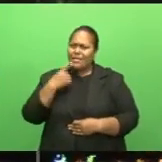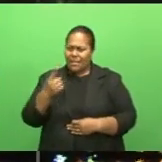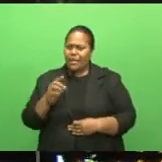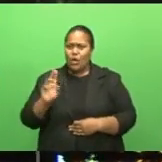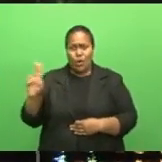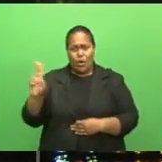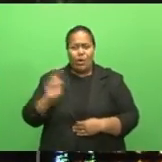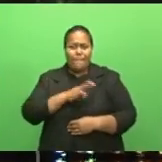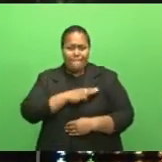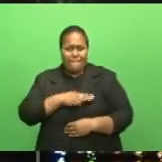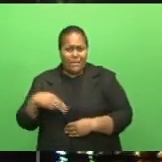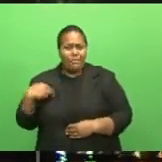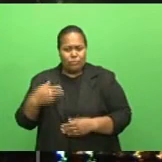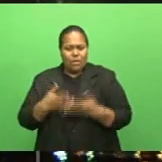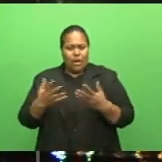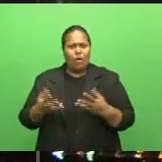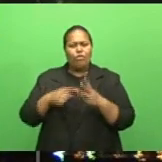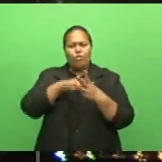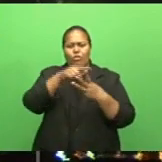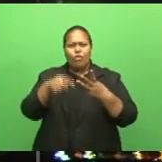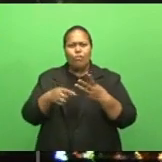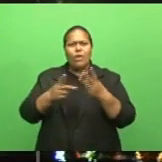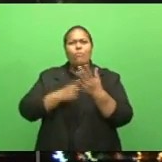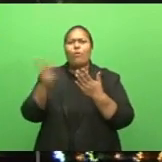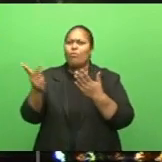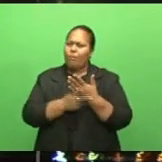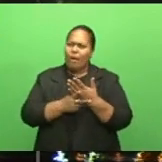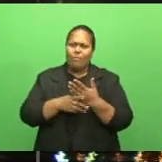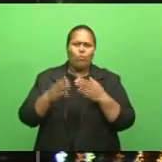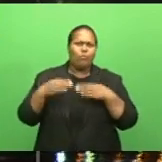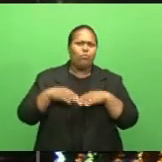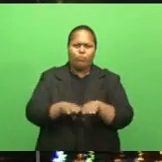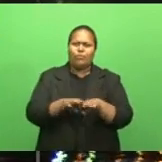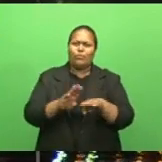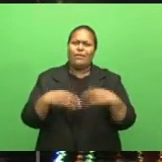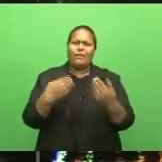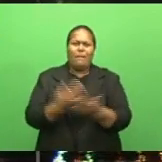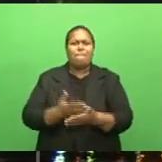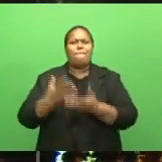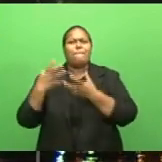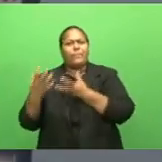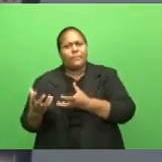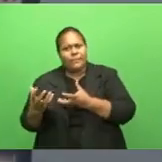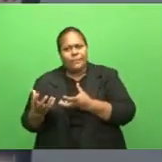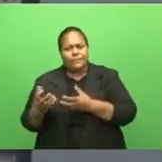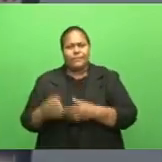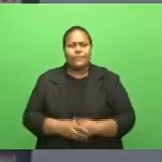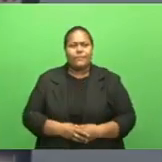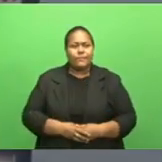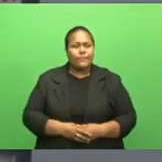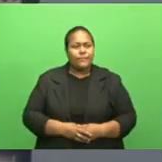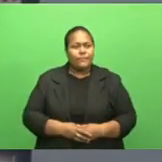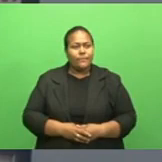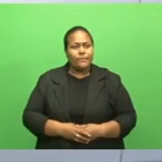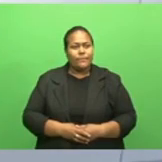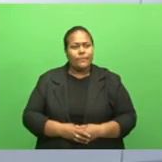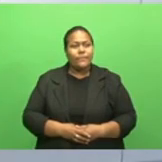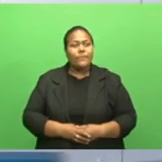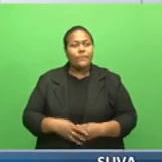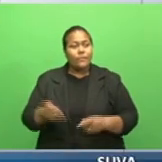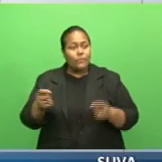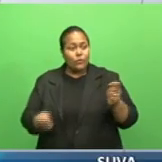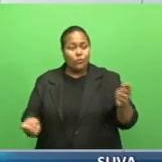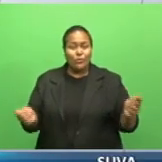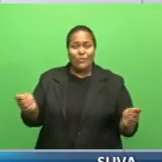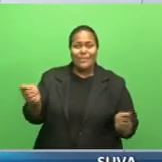three programs simultaneously, and it's a big task. Sanyany Mboila reports. The transition from